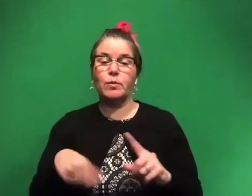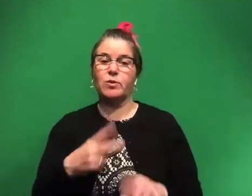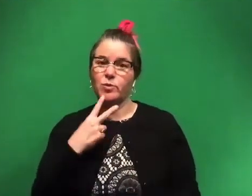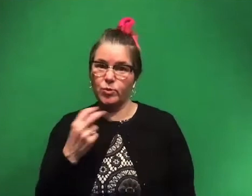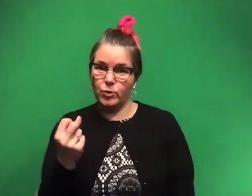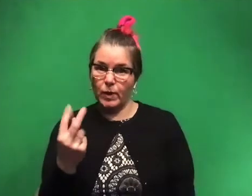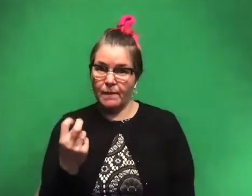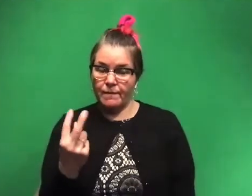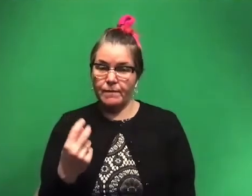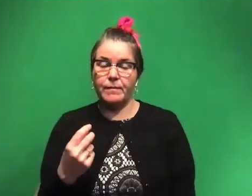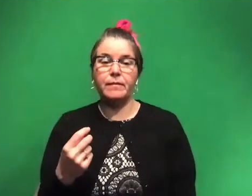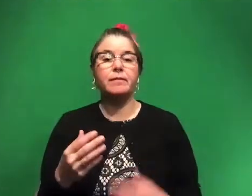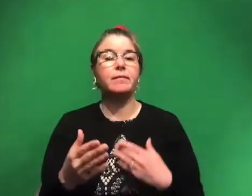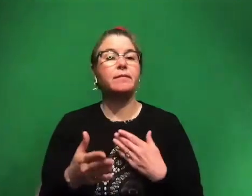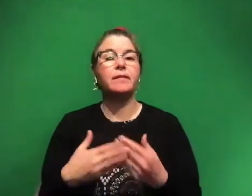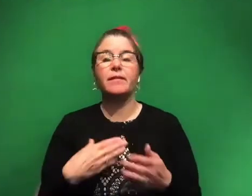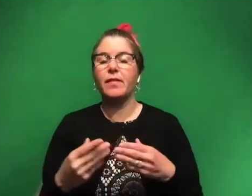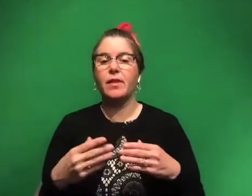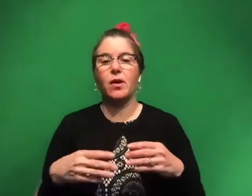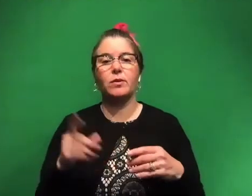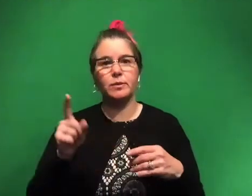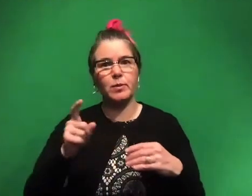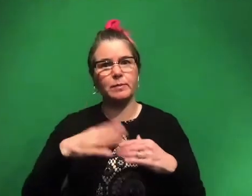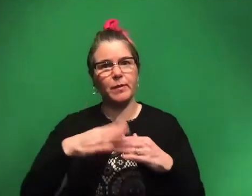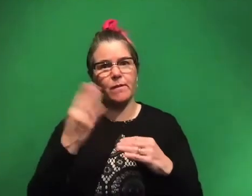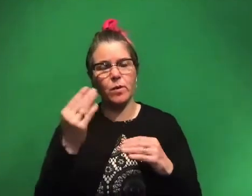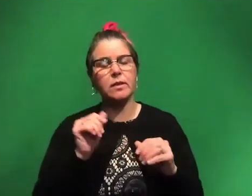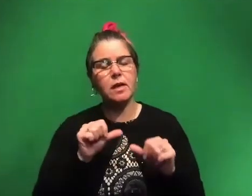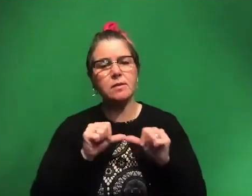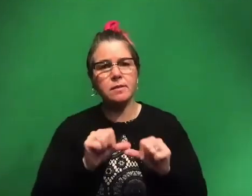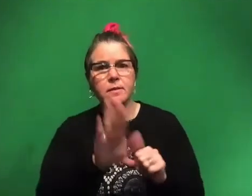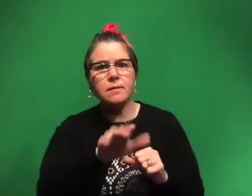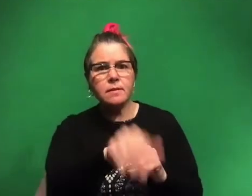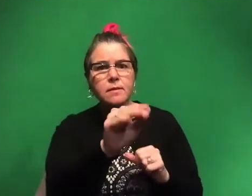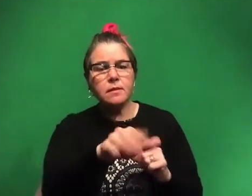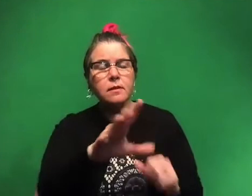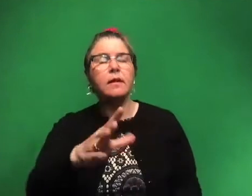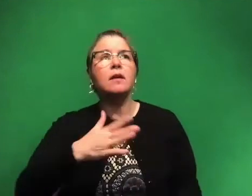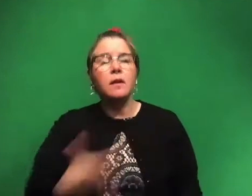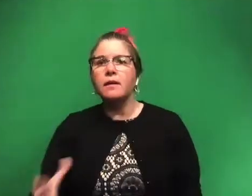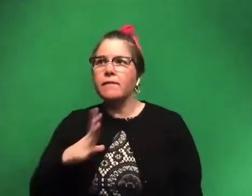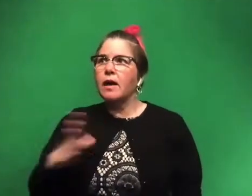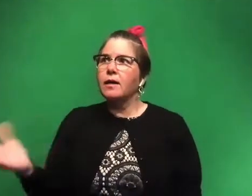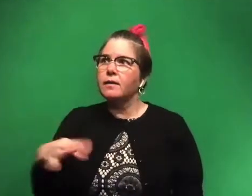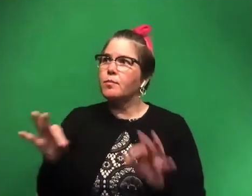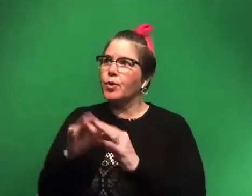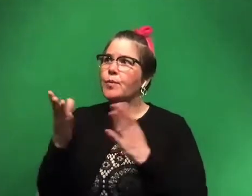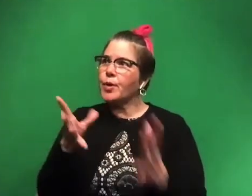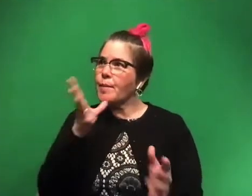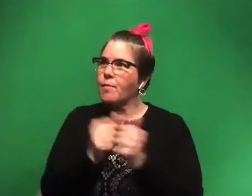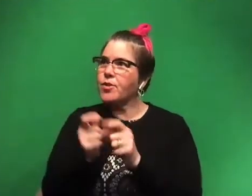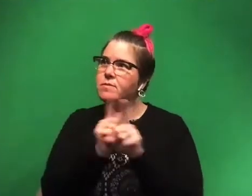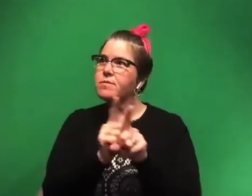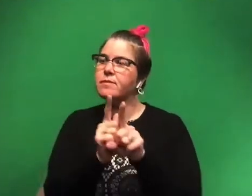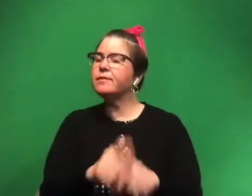And even though the minimum age was 14, I had pushed and wanted it so bad. They were like, all right, as long as you bring your mother, you can